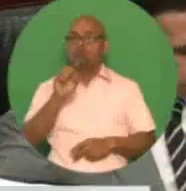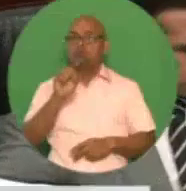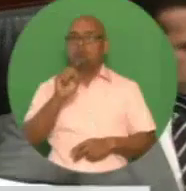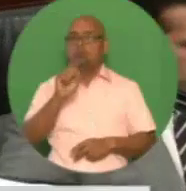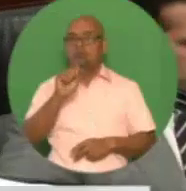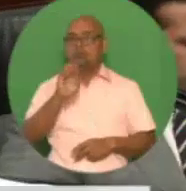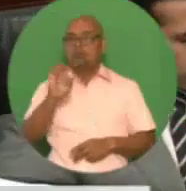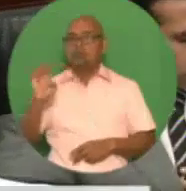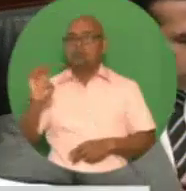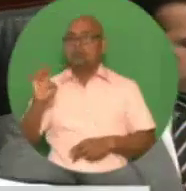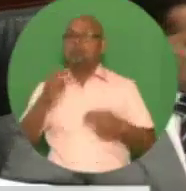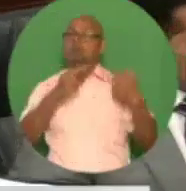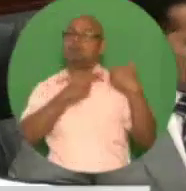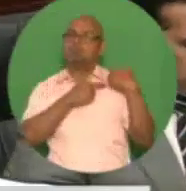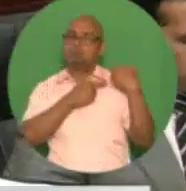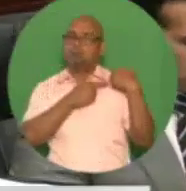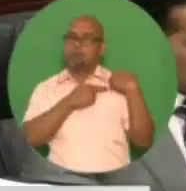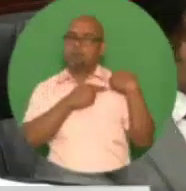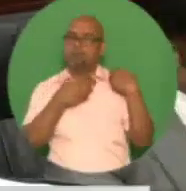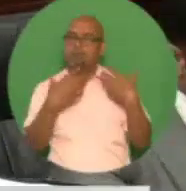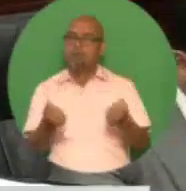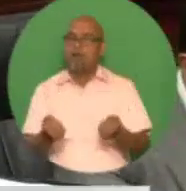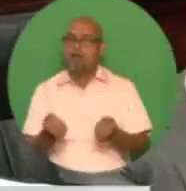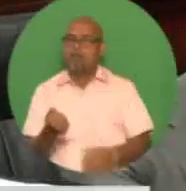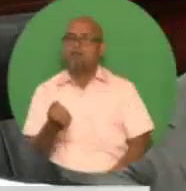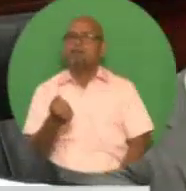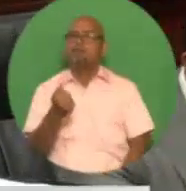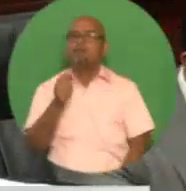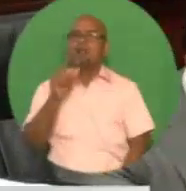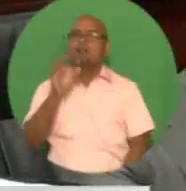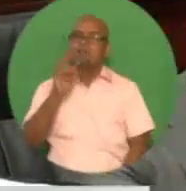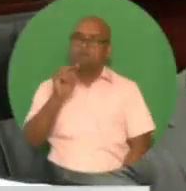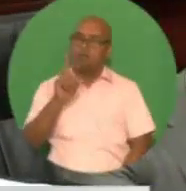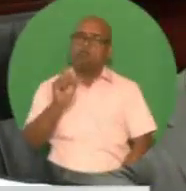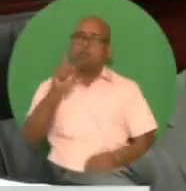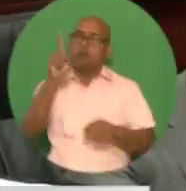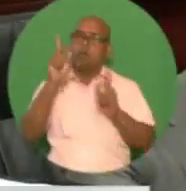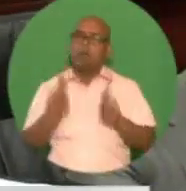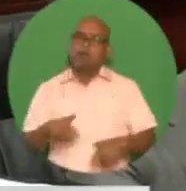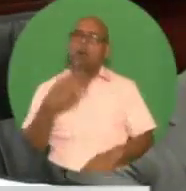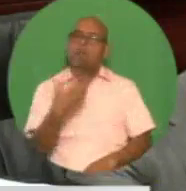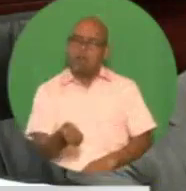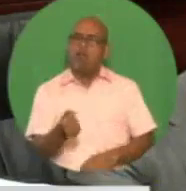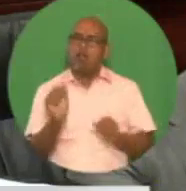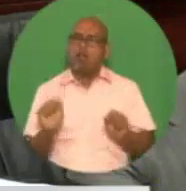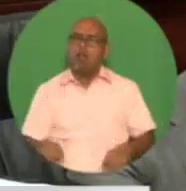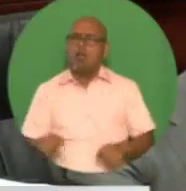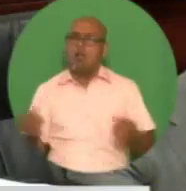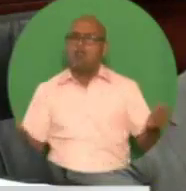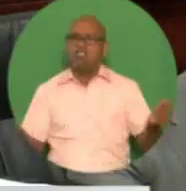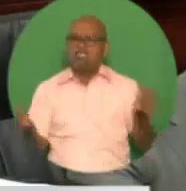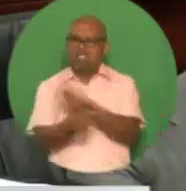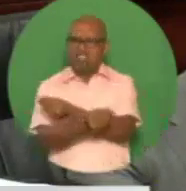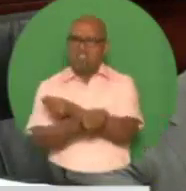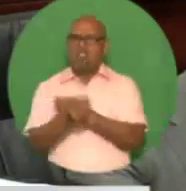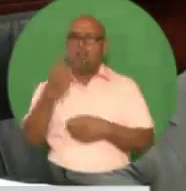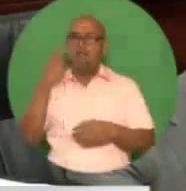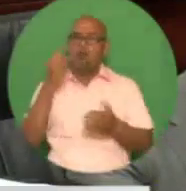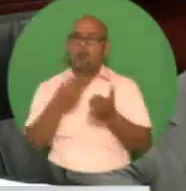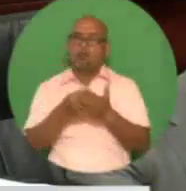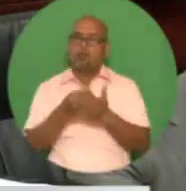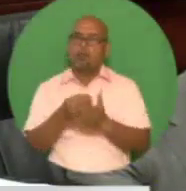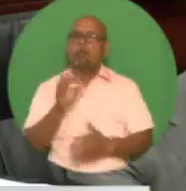reserve fund is limited only to the trustee, and only the trustee will have responsibility for meeting the bond redemption